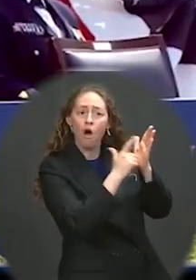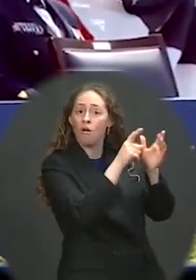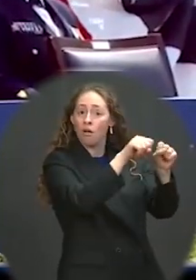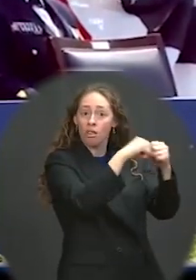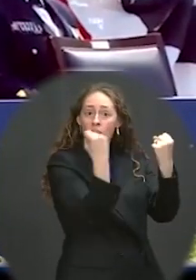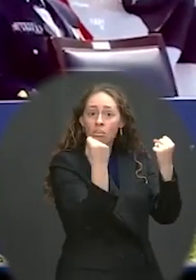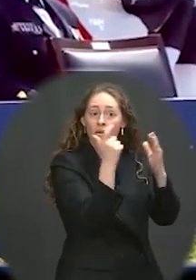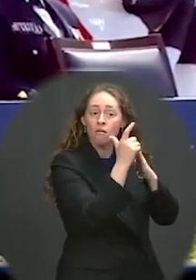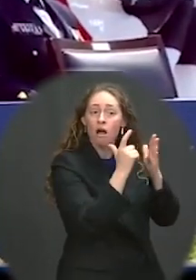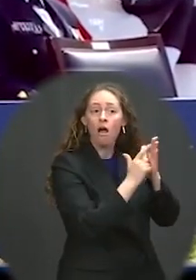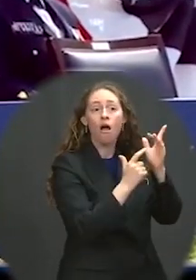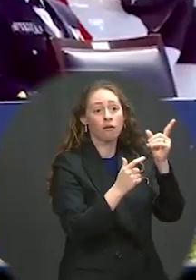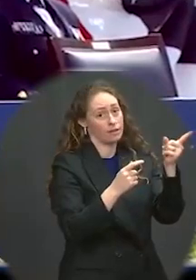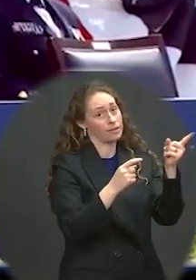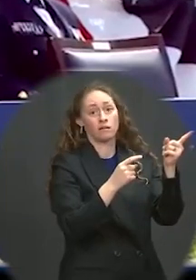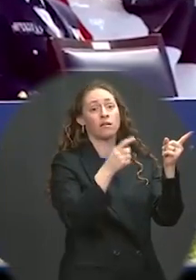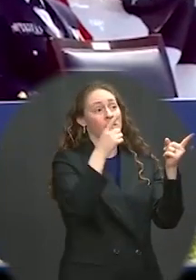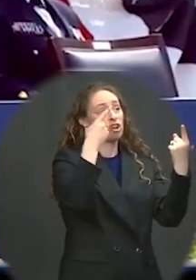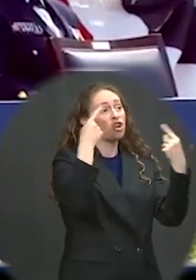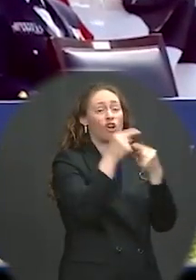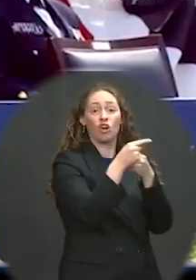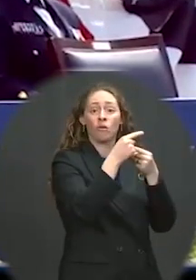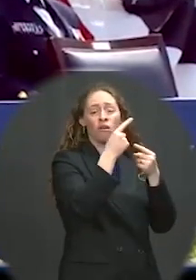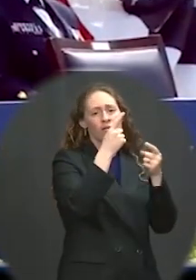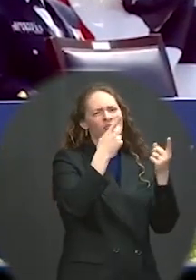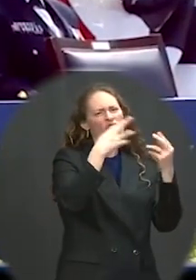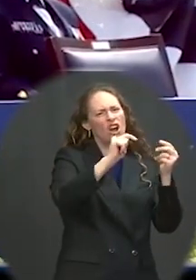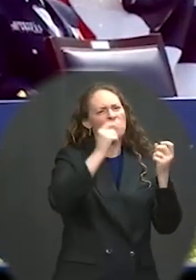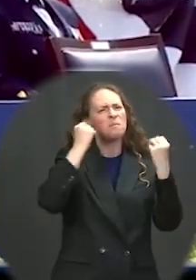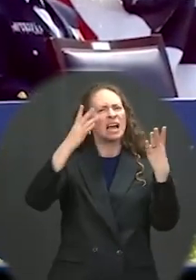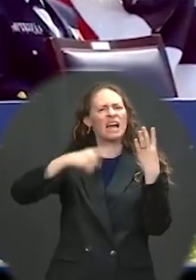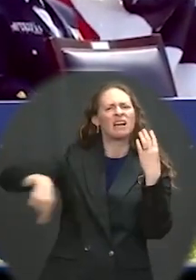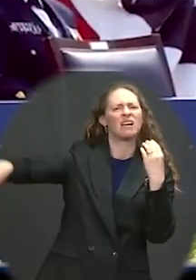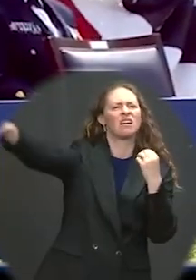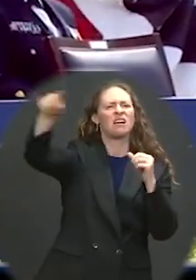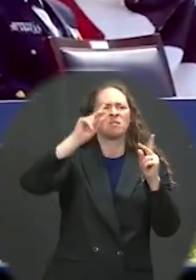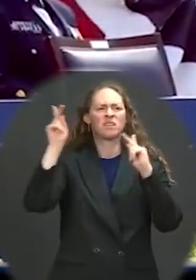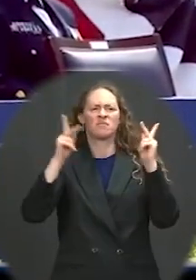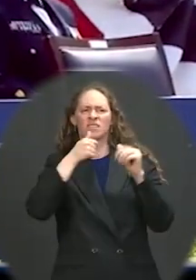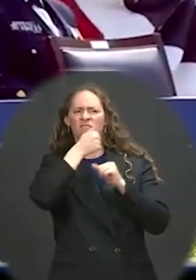Which is why we sent the U.S. Coast Guard, Qatar,